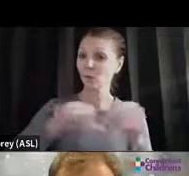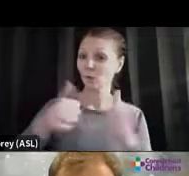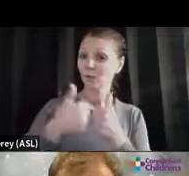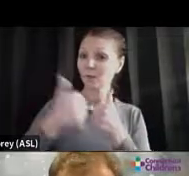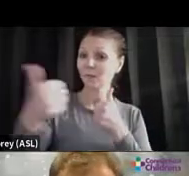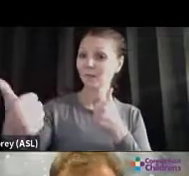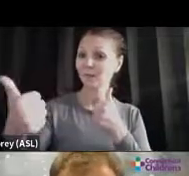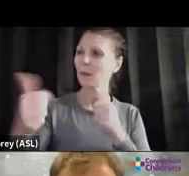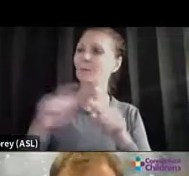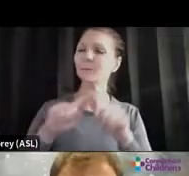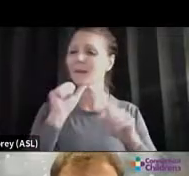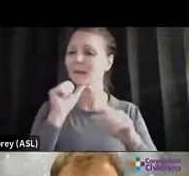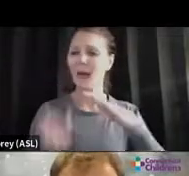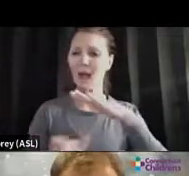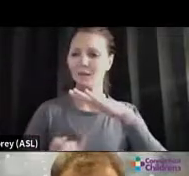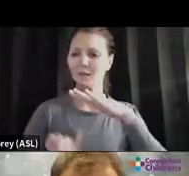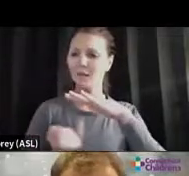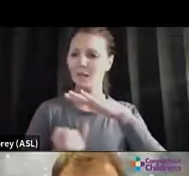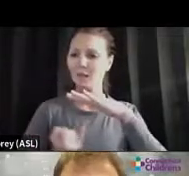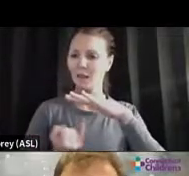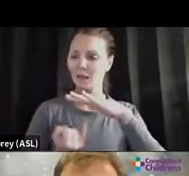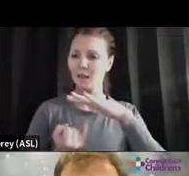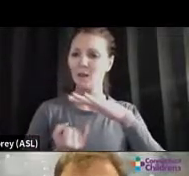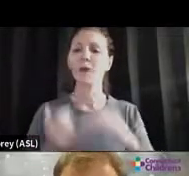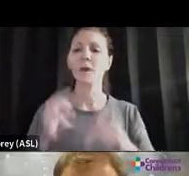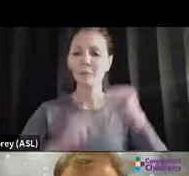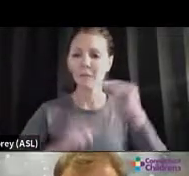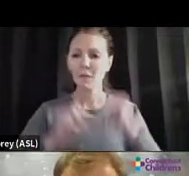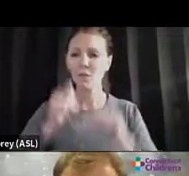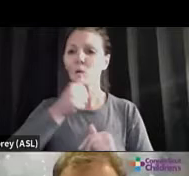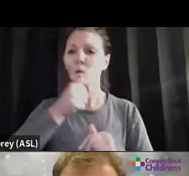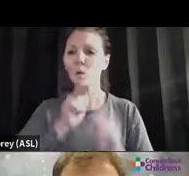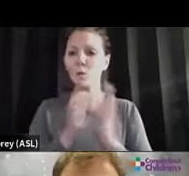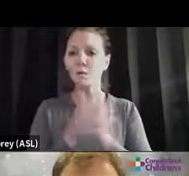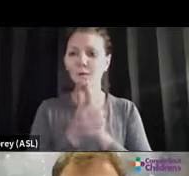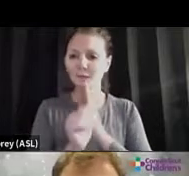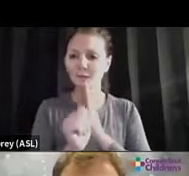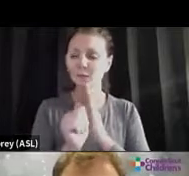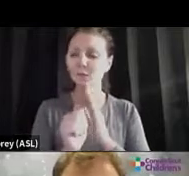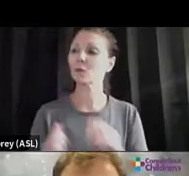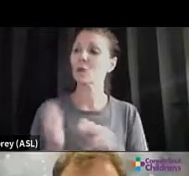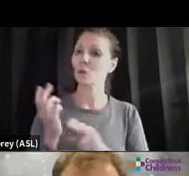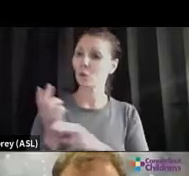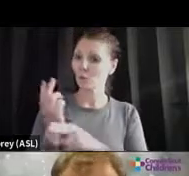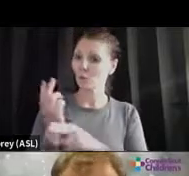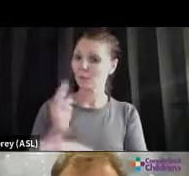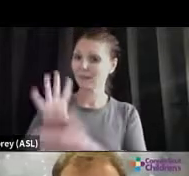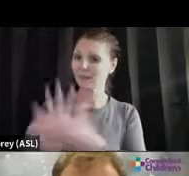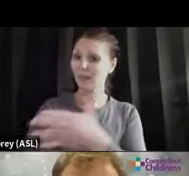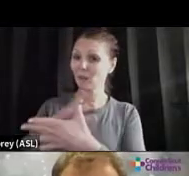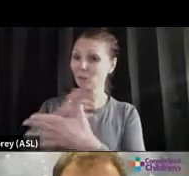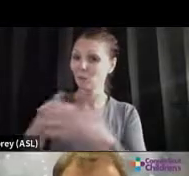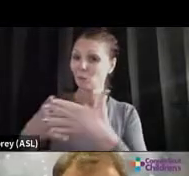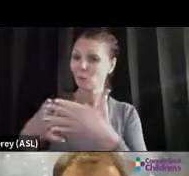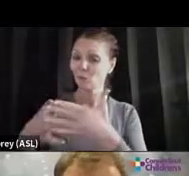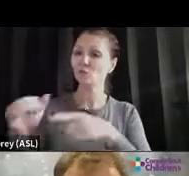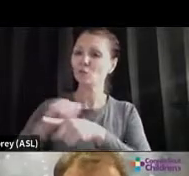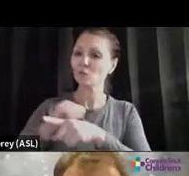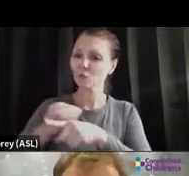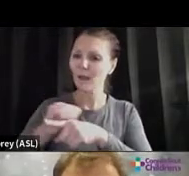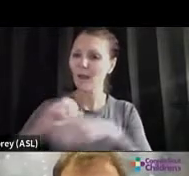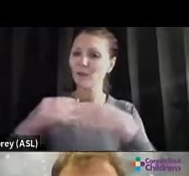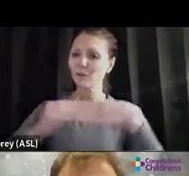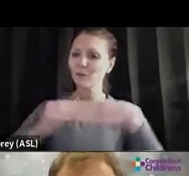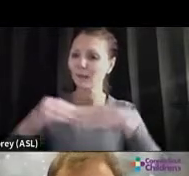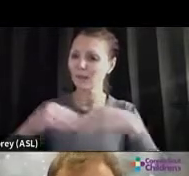Build those coping skills. Use schedules. Train flexibility. Flexibility is not something that's innate. It's a learned skill.